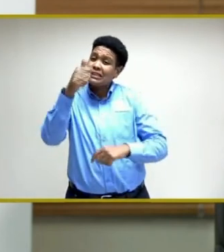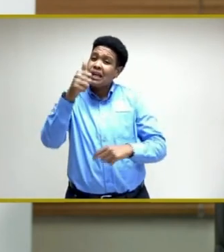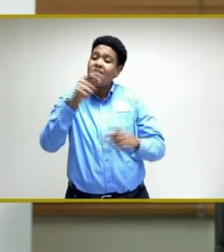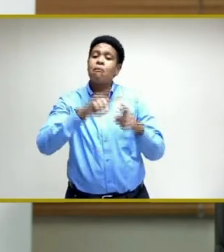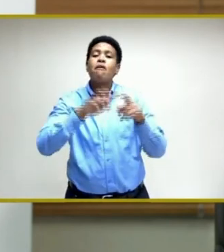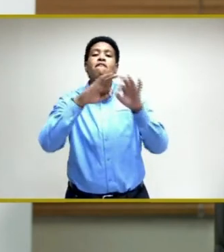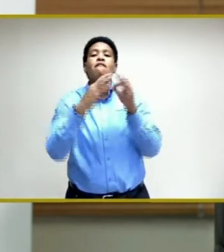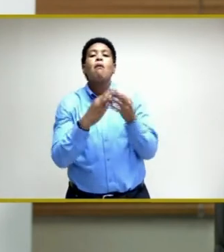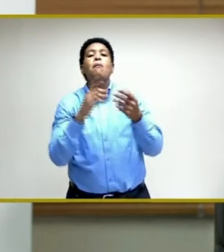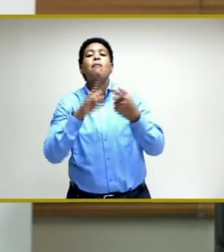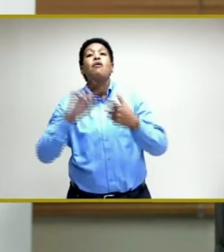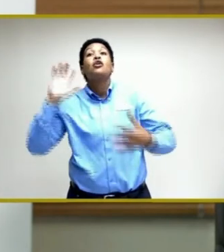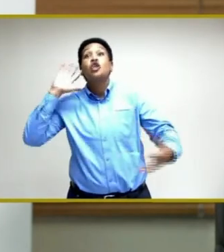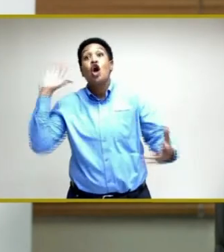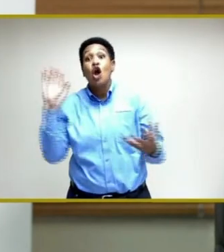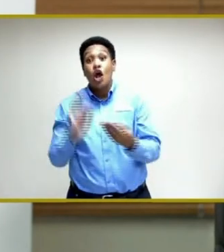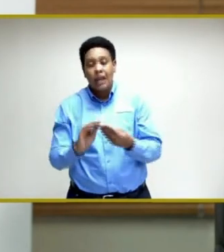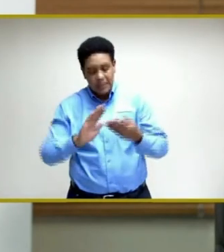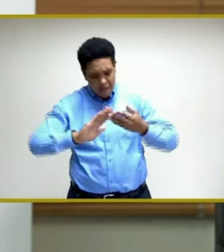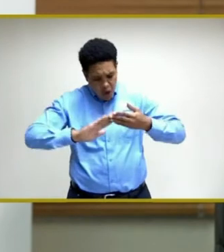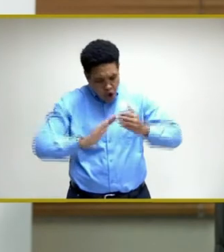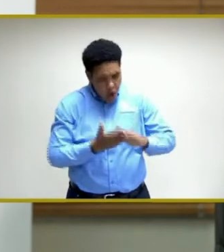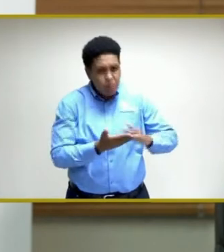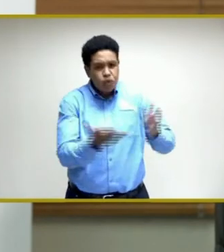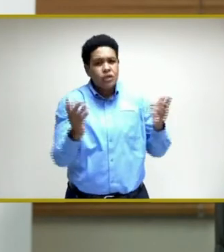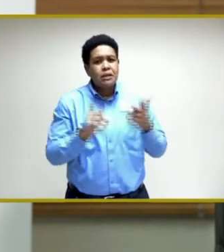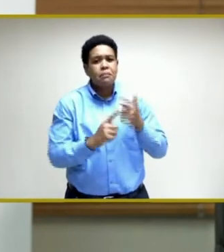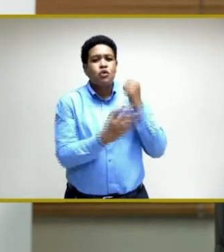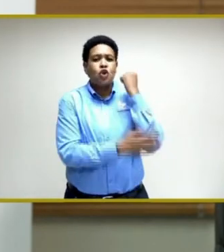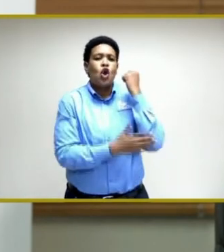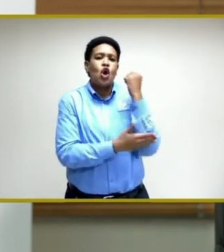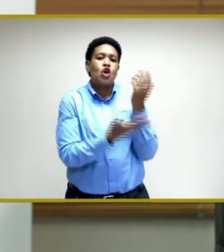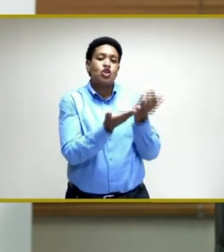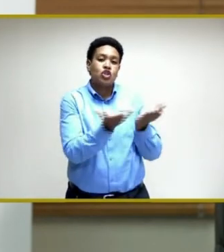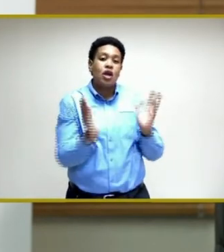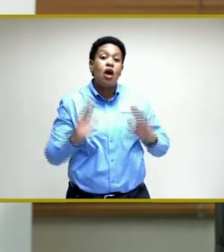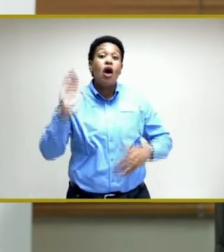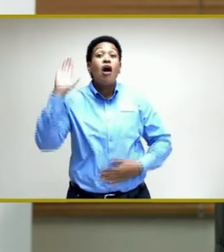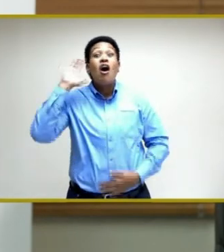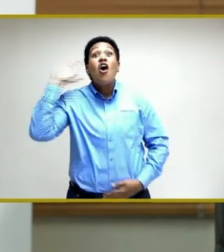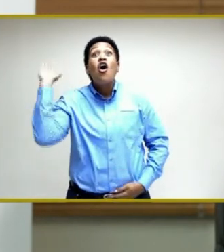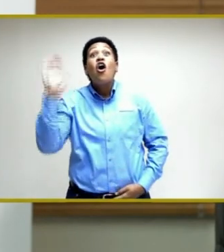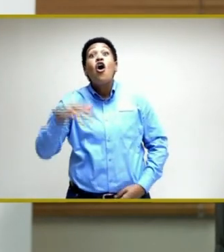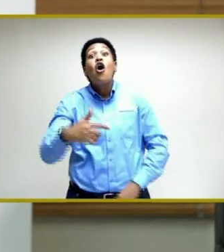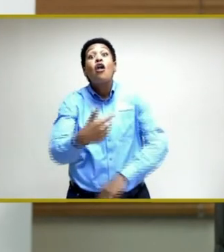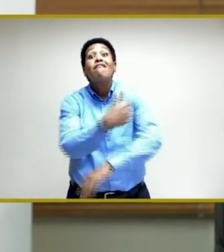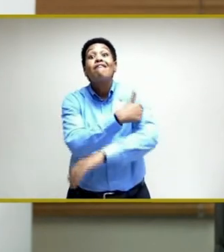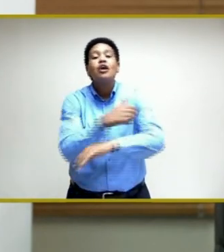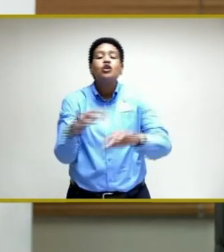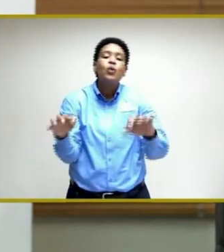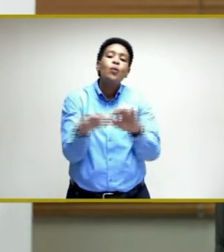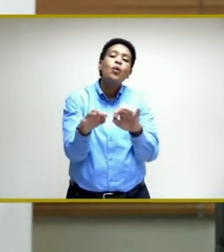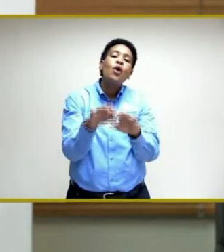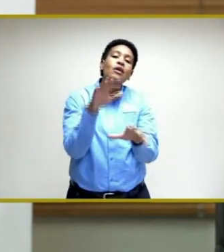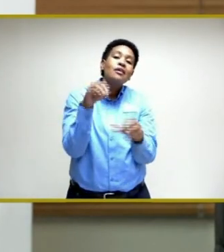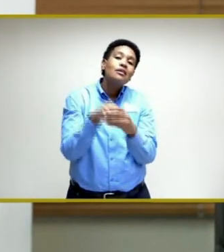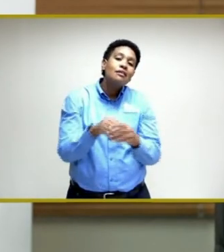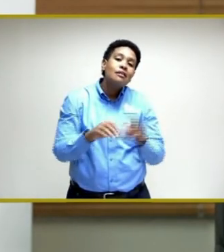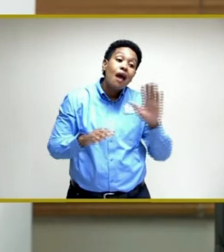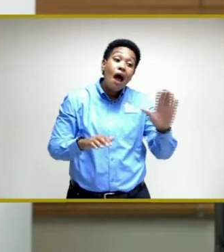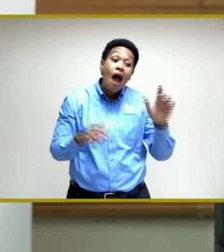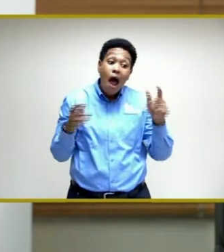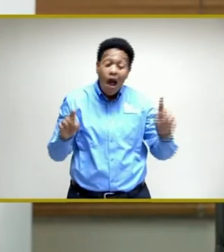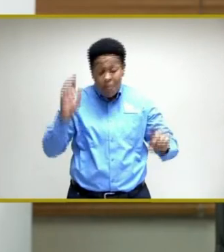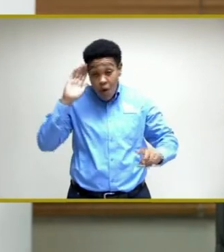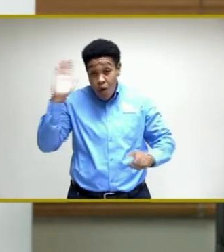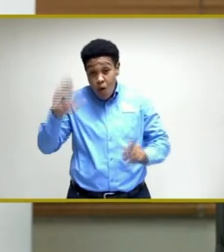indeed the collective, the community, and the country. Every single vaccine counts. And every vulnerable